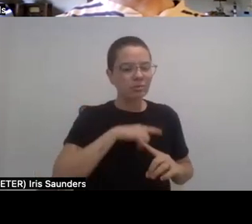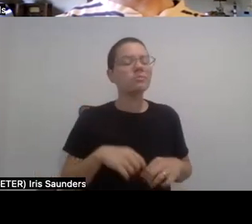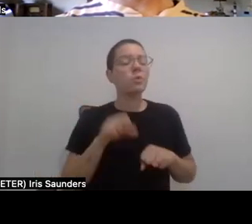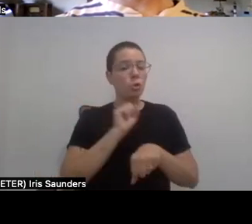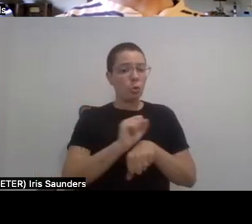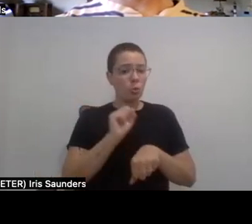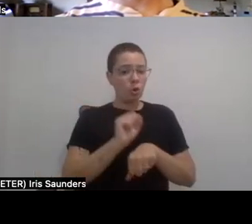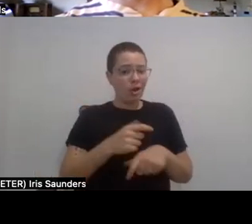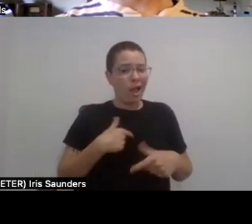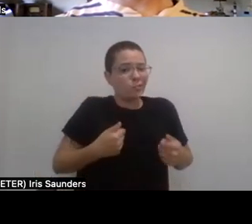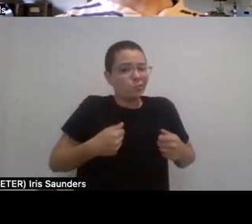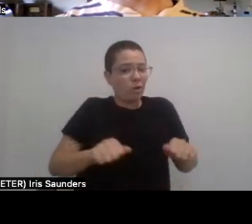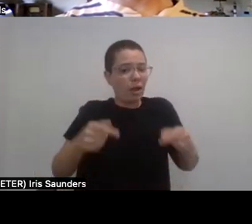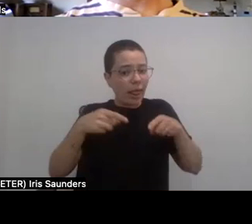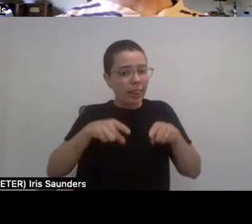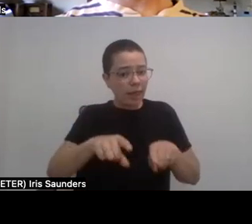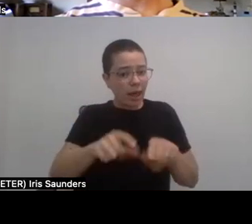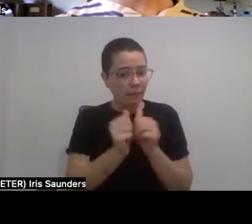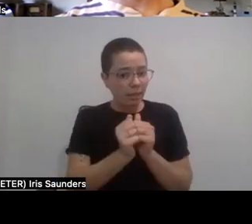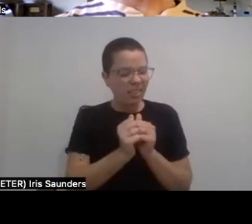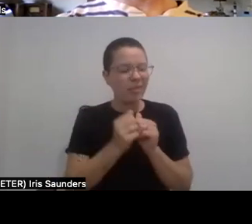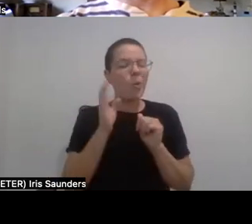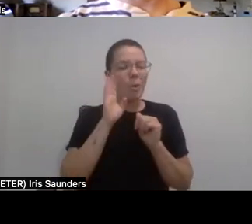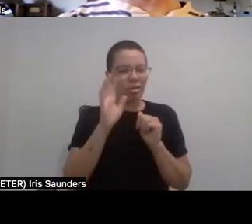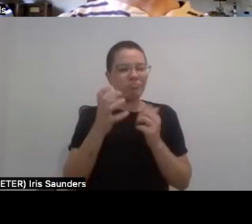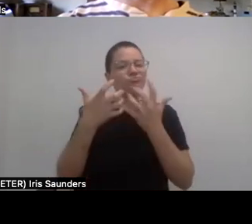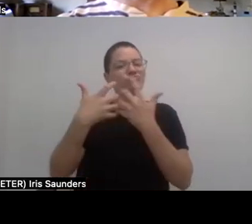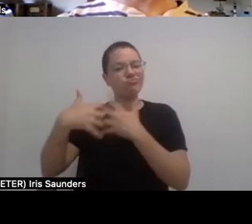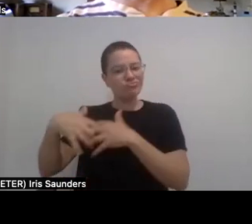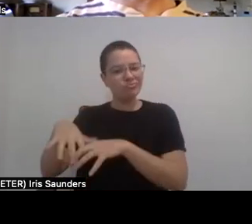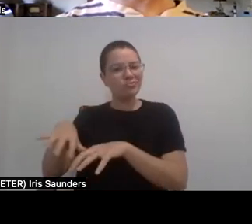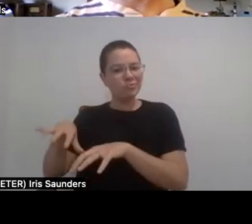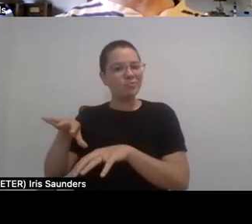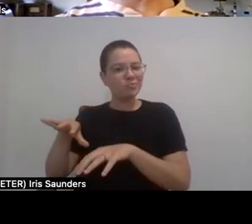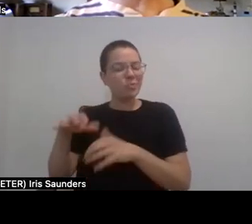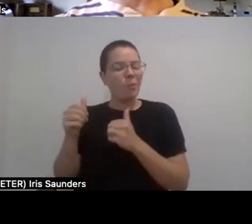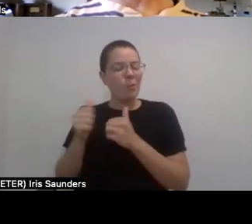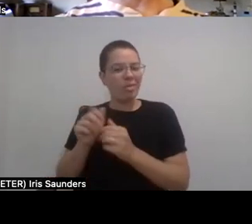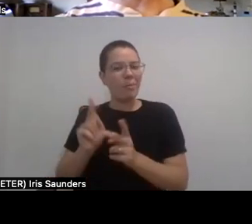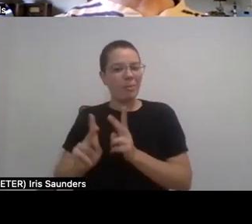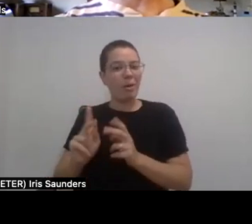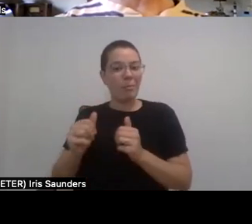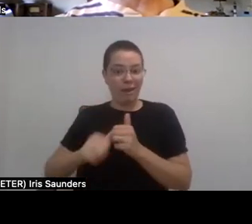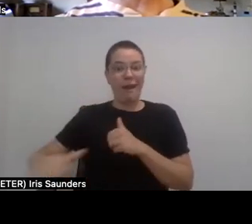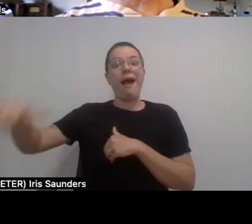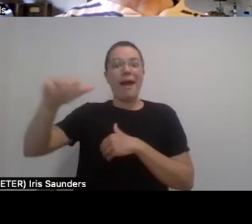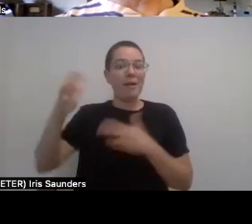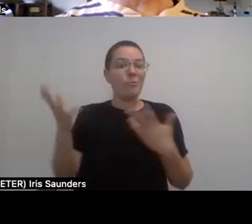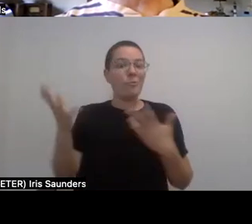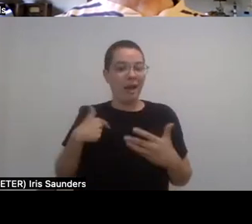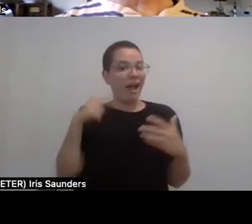align myself with is always going to go beyond what people expected. I mean, a lot of people